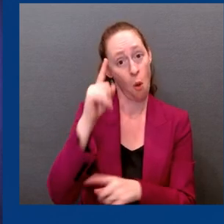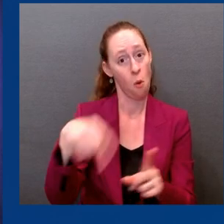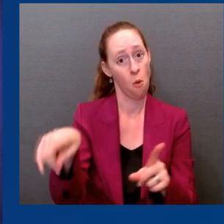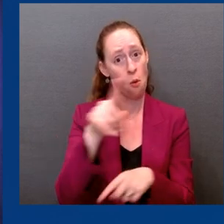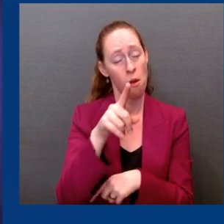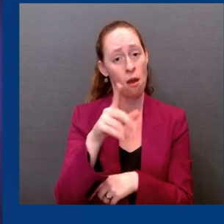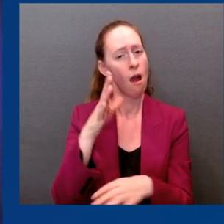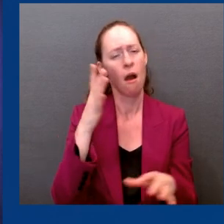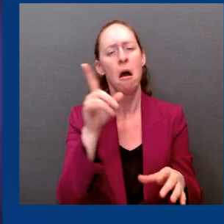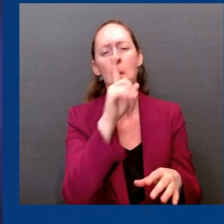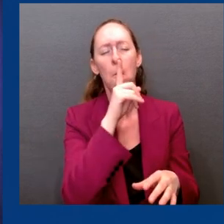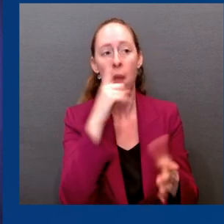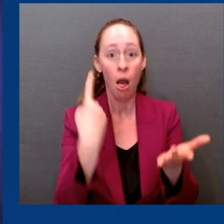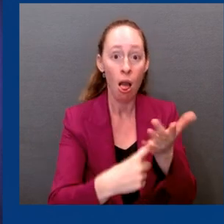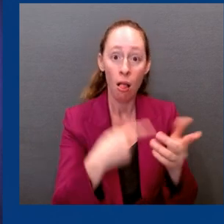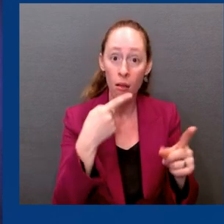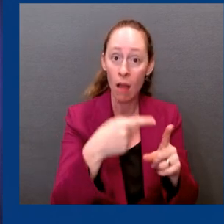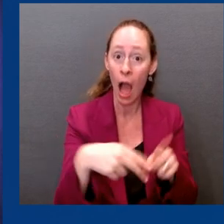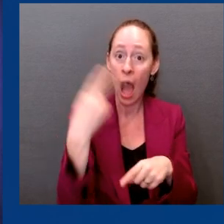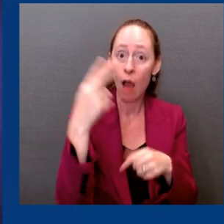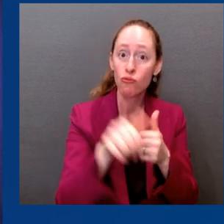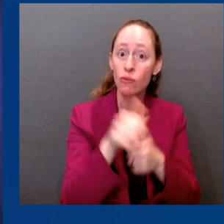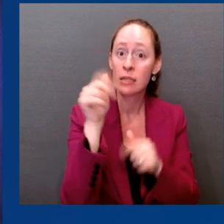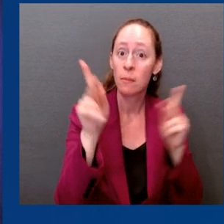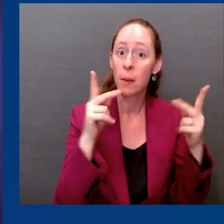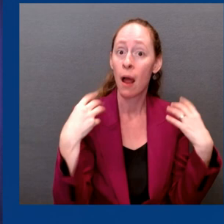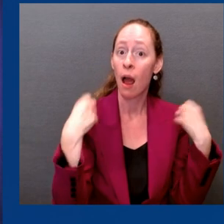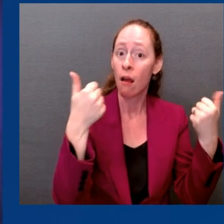person and if you have stayed up-to-date on your vaccine,